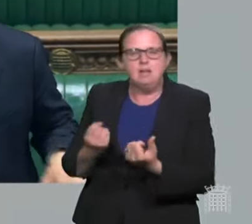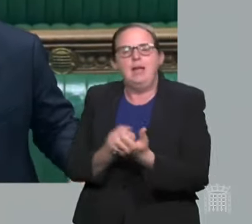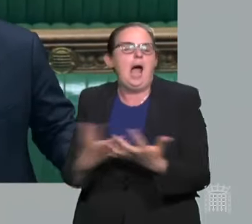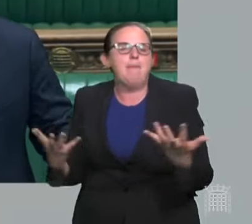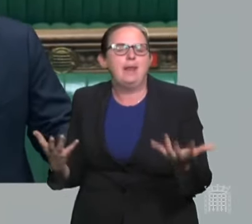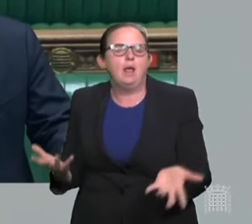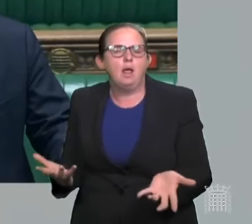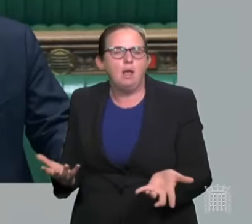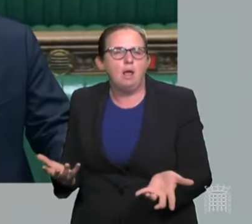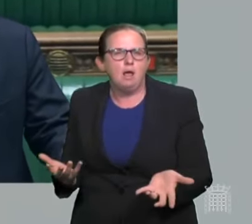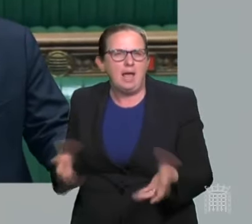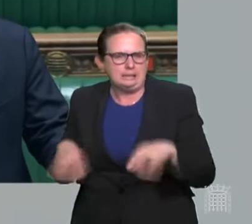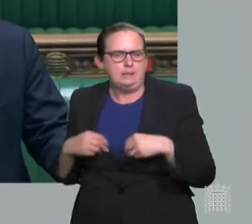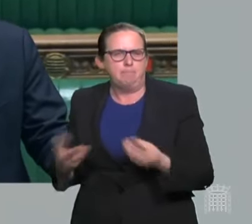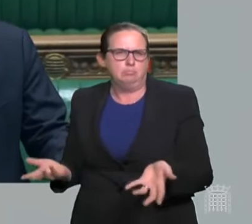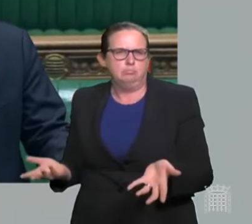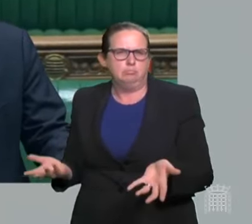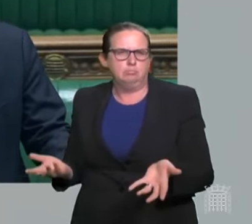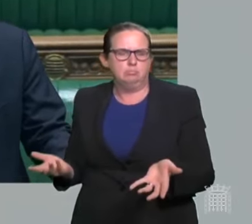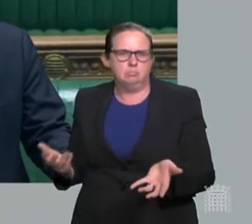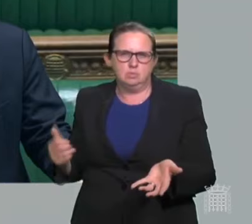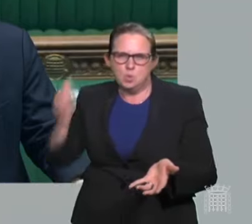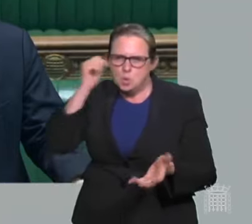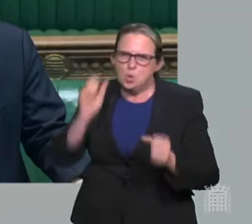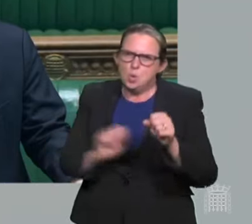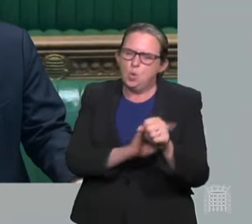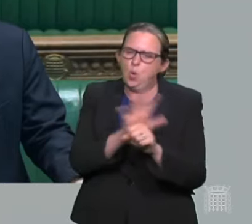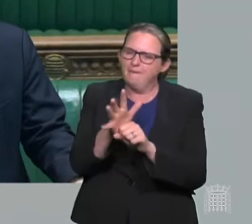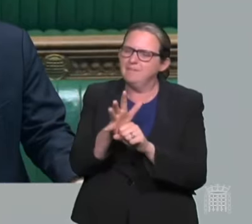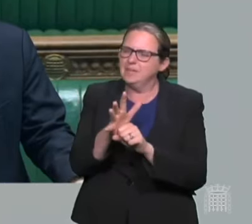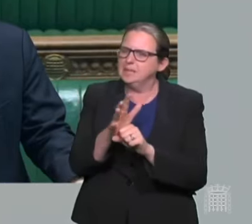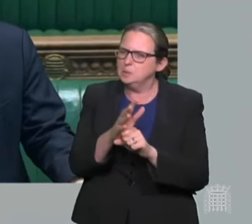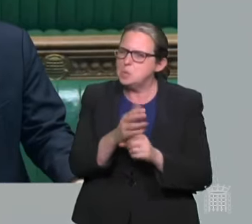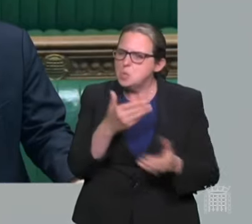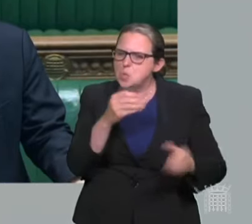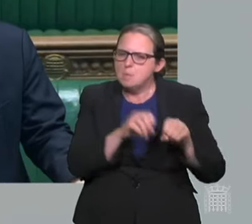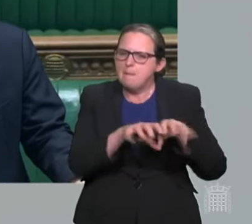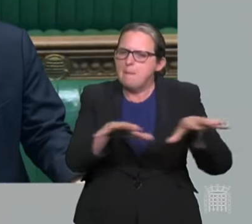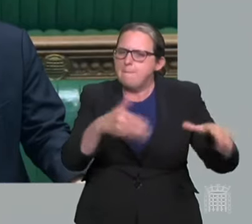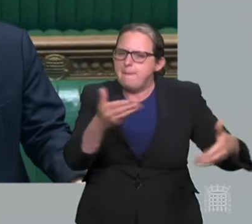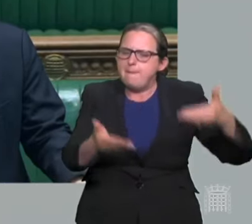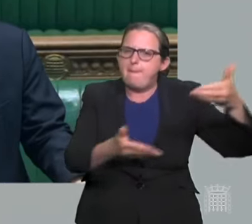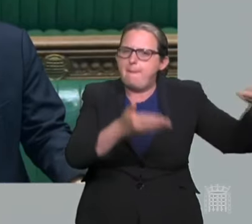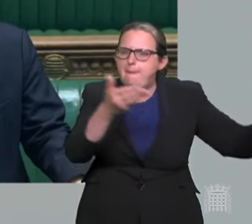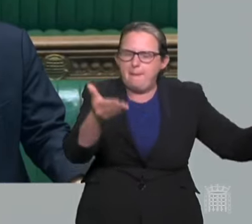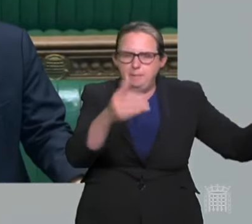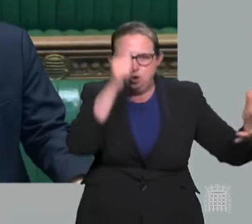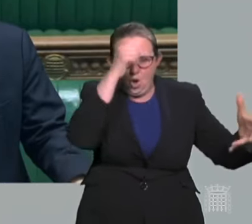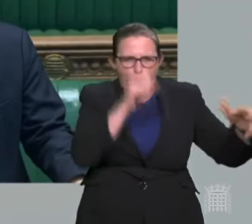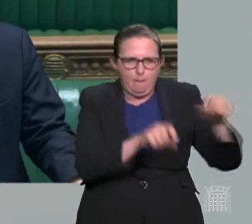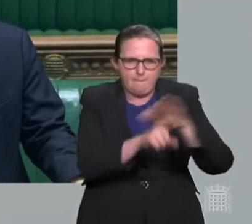given that we know that when the COVID rates circulate at high rates, that virus can escape and evolve,